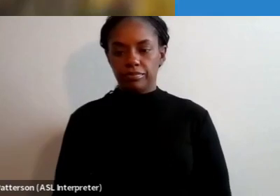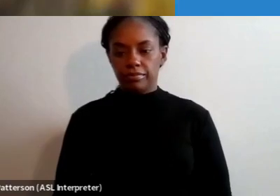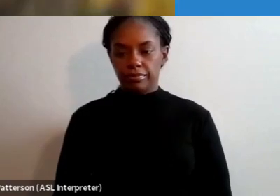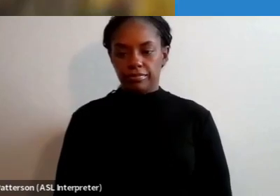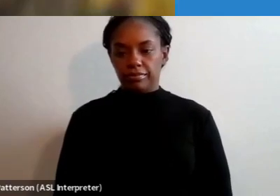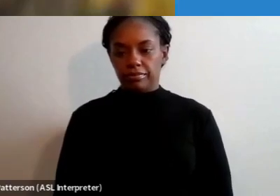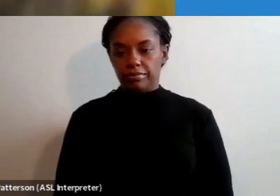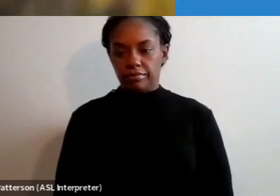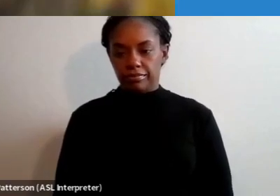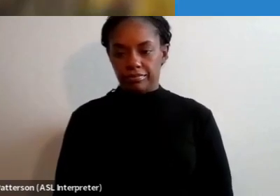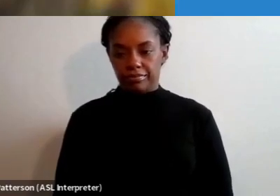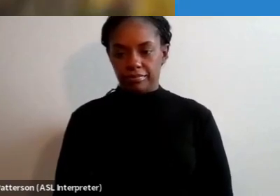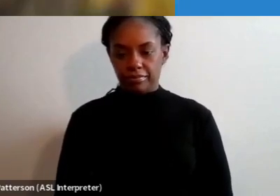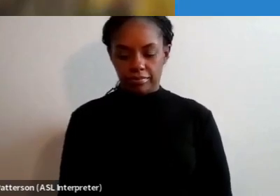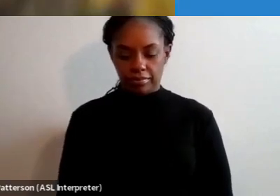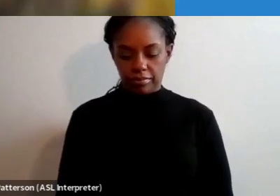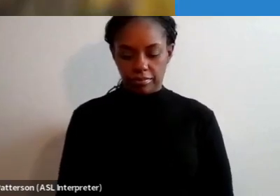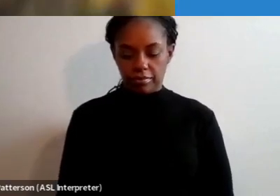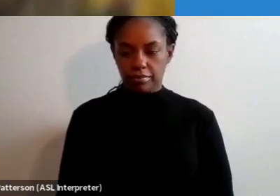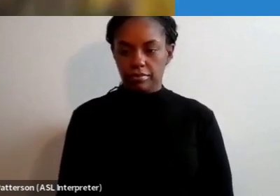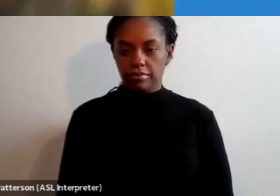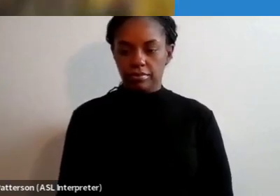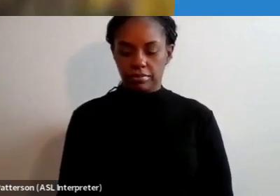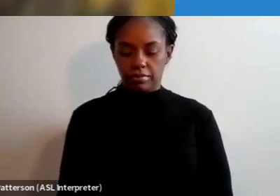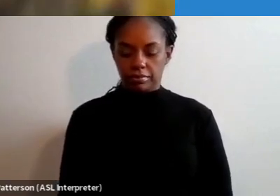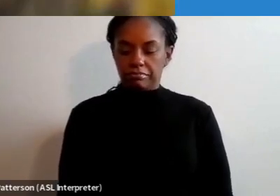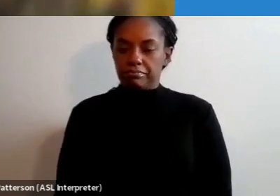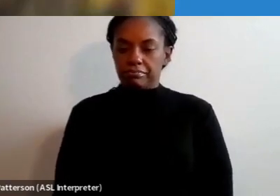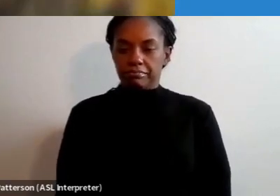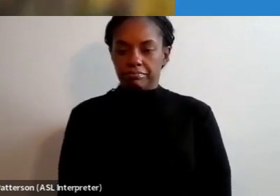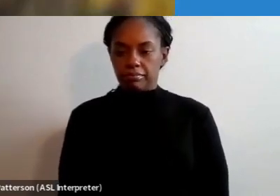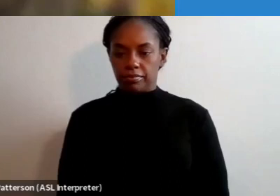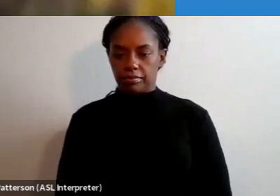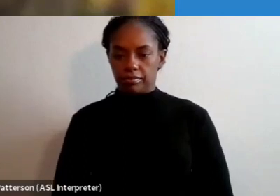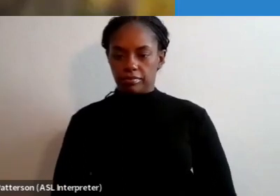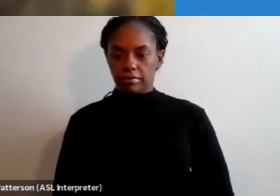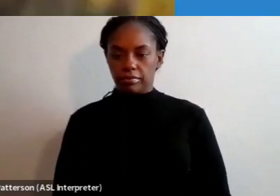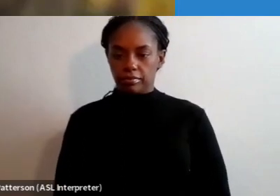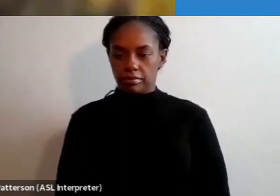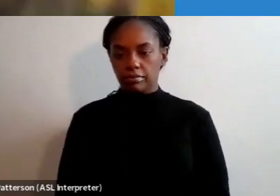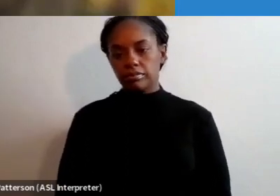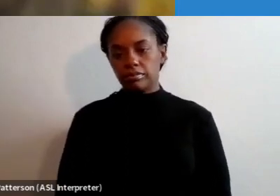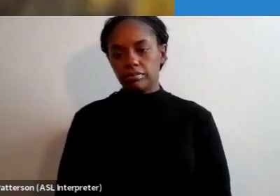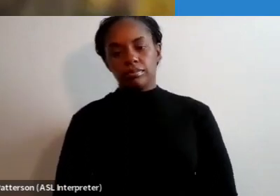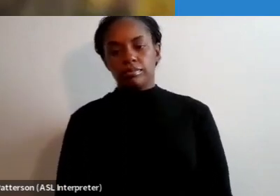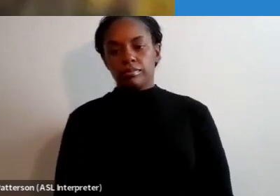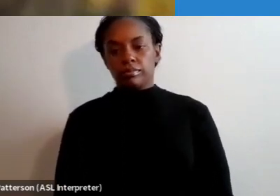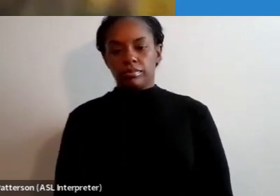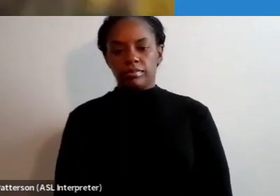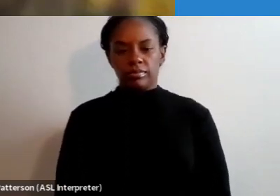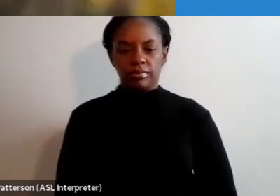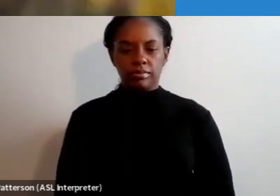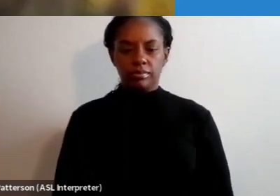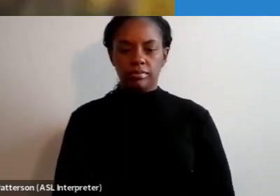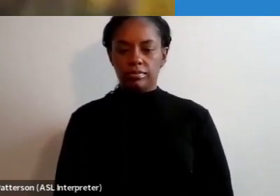Remember too that it is possible for you to develop a workshop or seminar alone or with a colleague and offer it online or